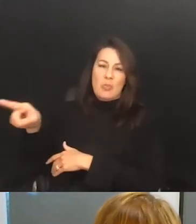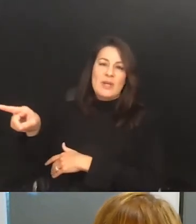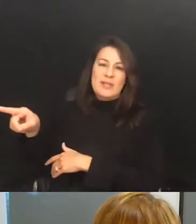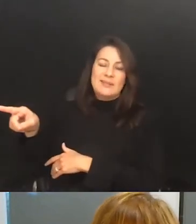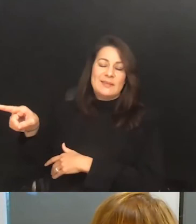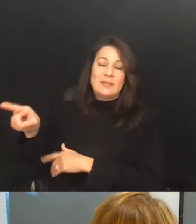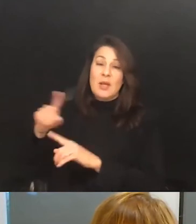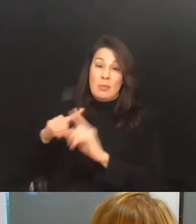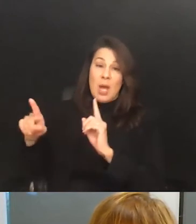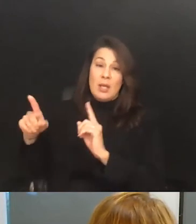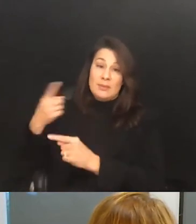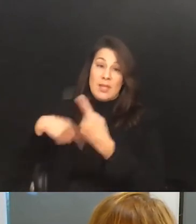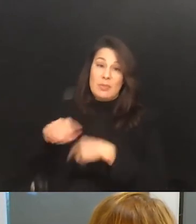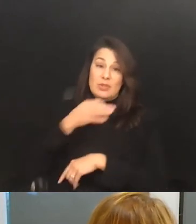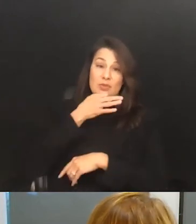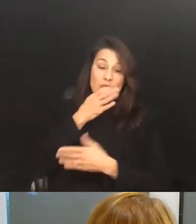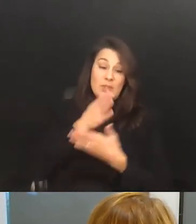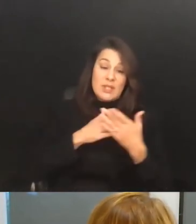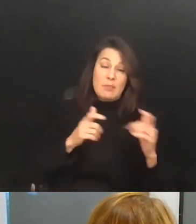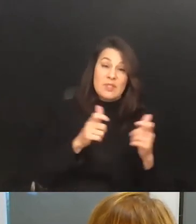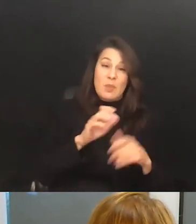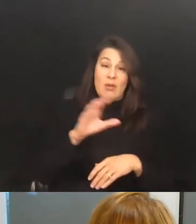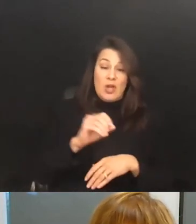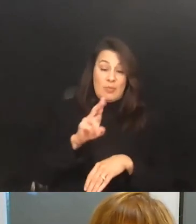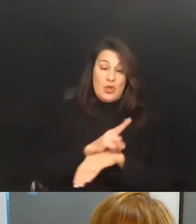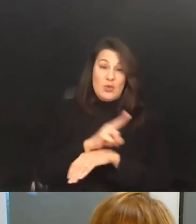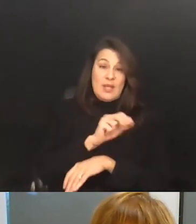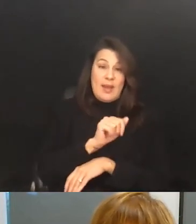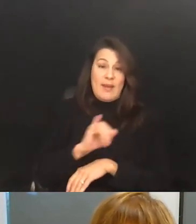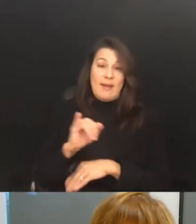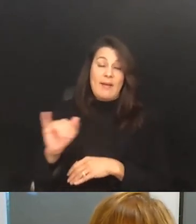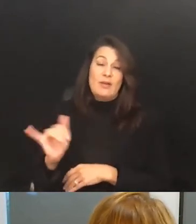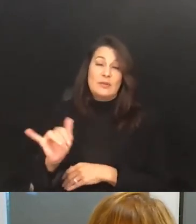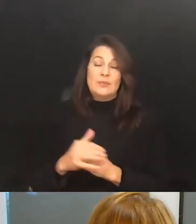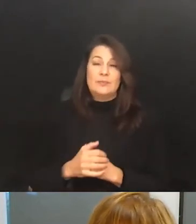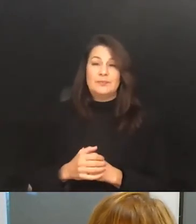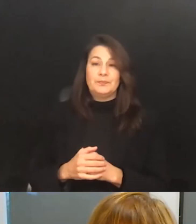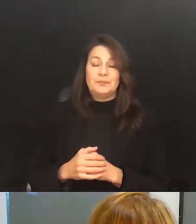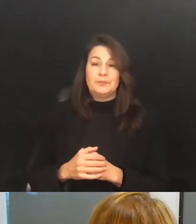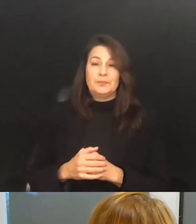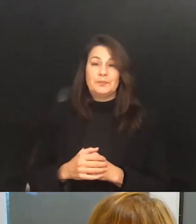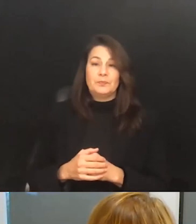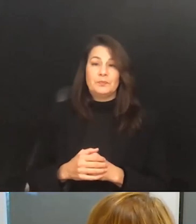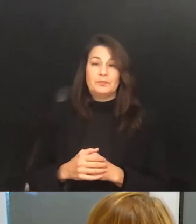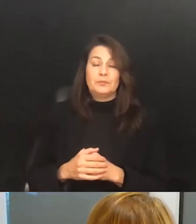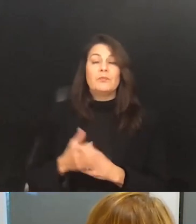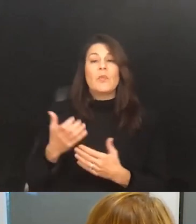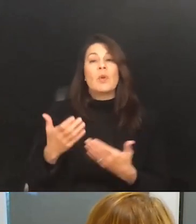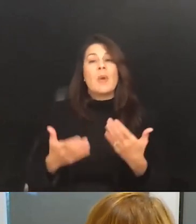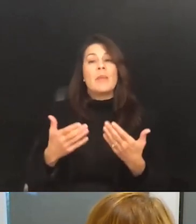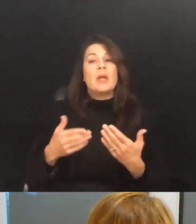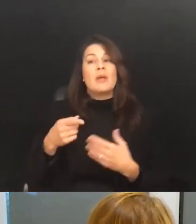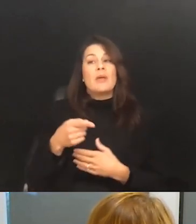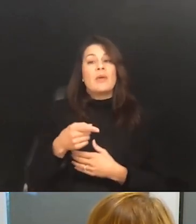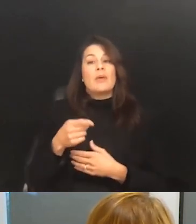it's coming. And some smaller companies are using these tools as well. There's also the fact that they may be just using